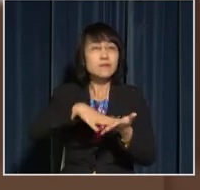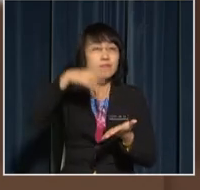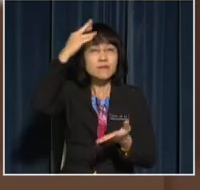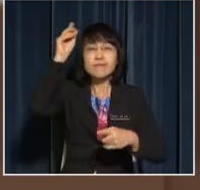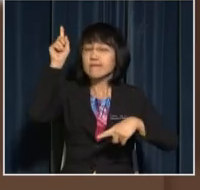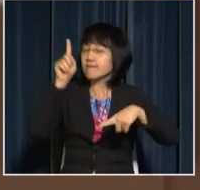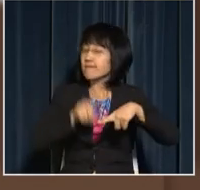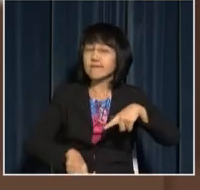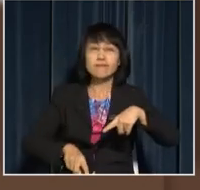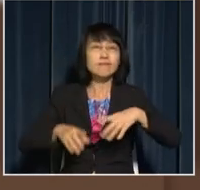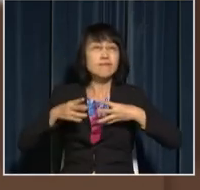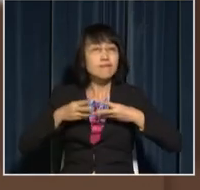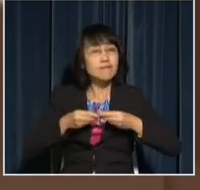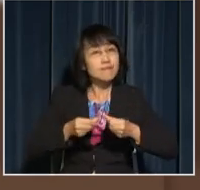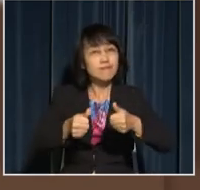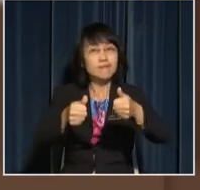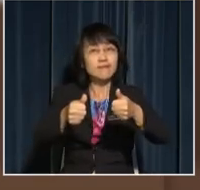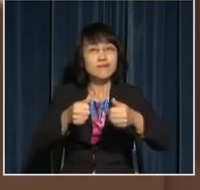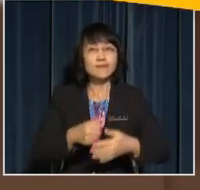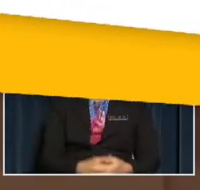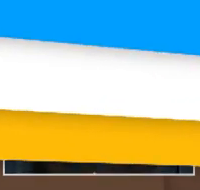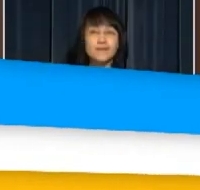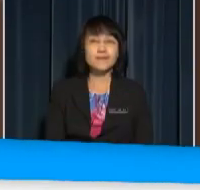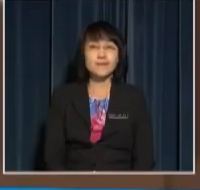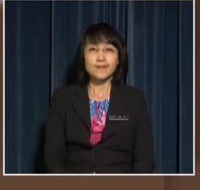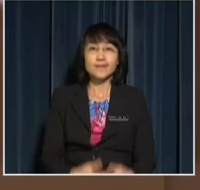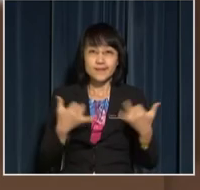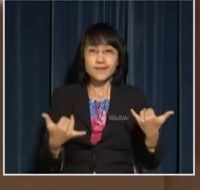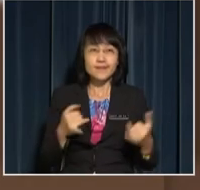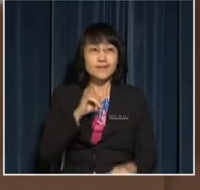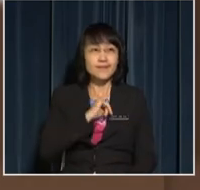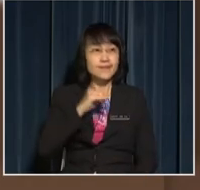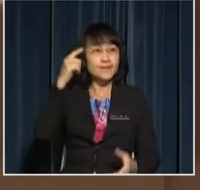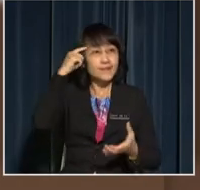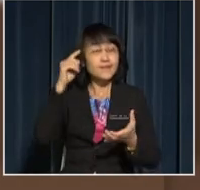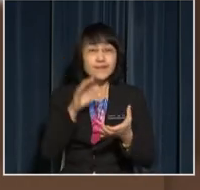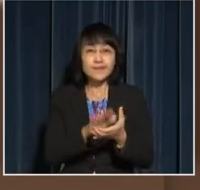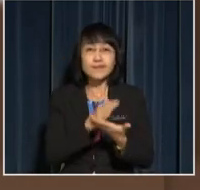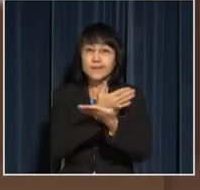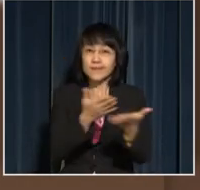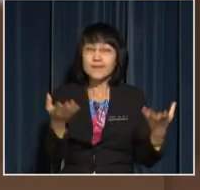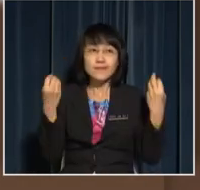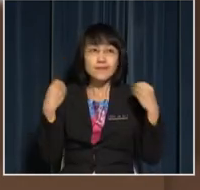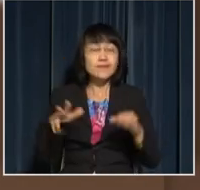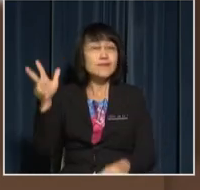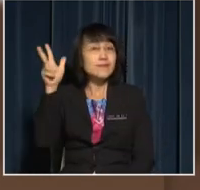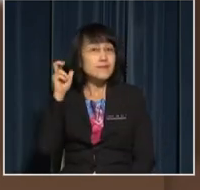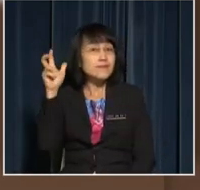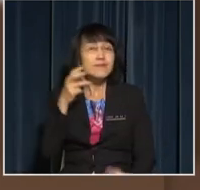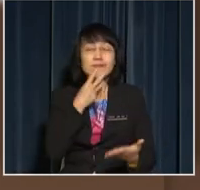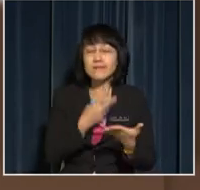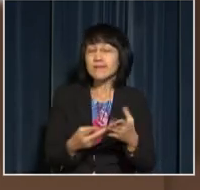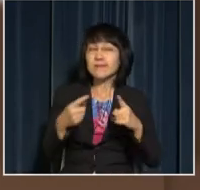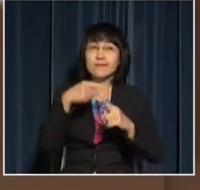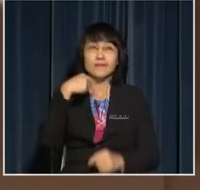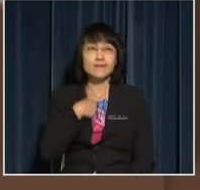learning cannot be carried out smoothly Now, I believe that you have listened